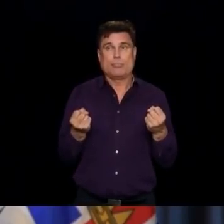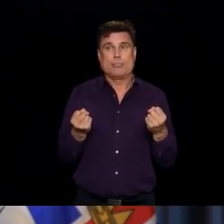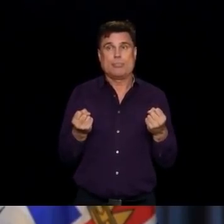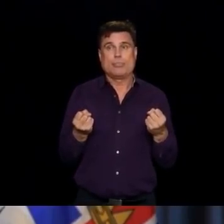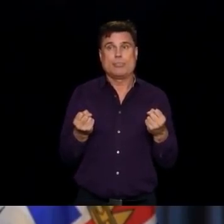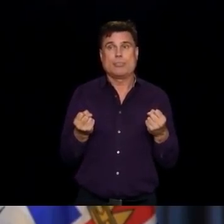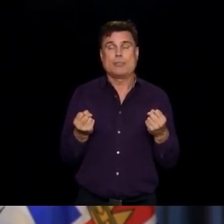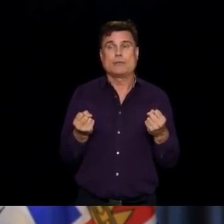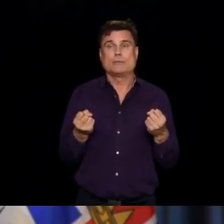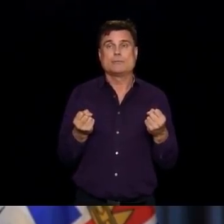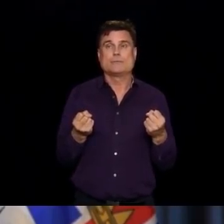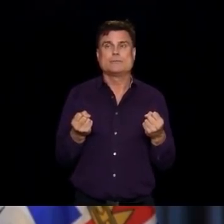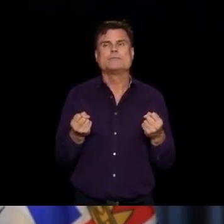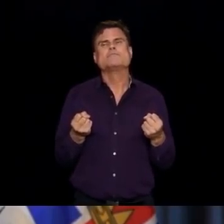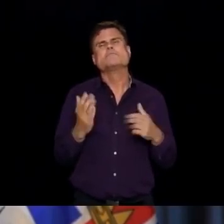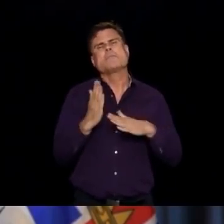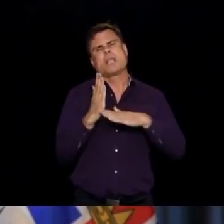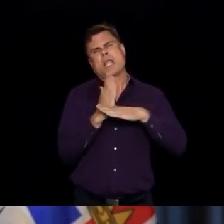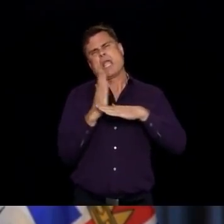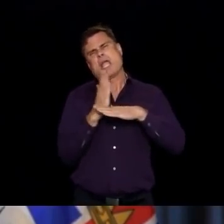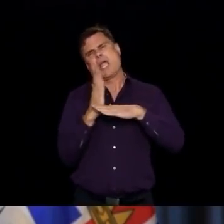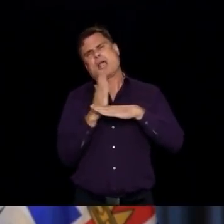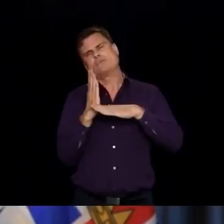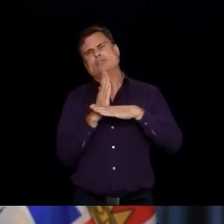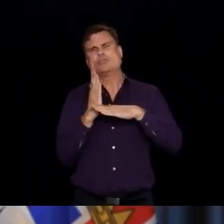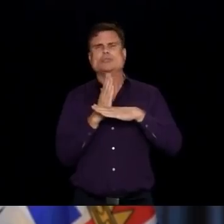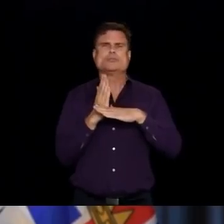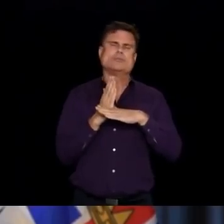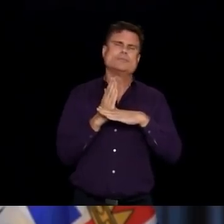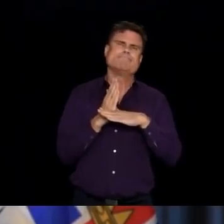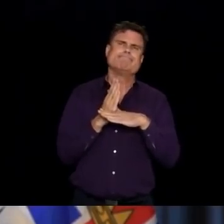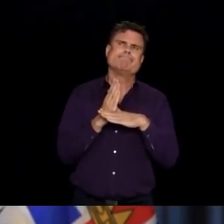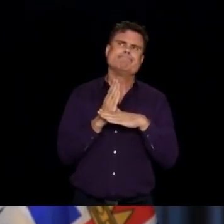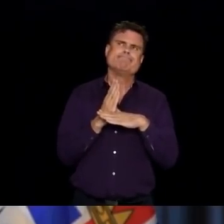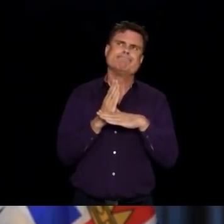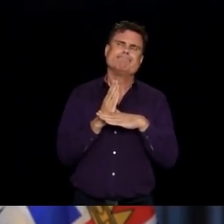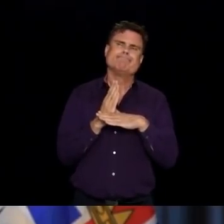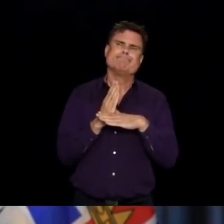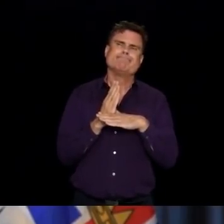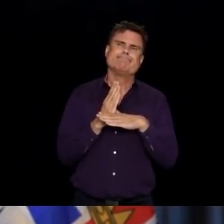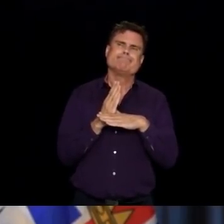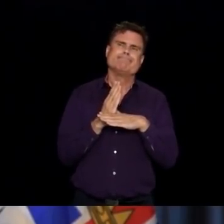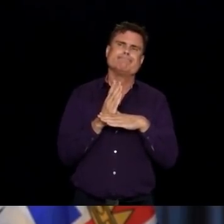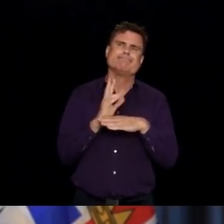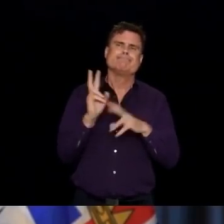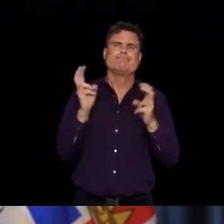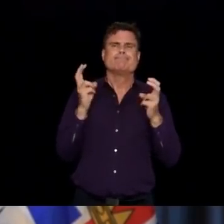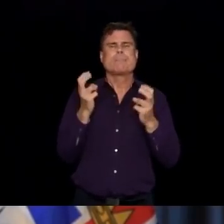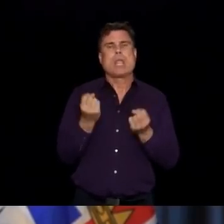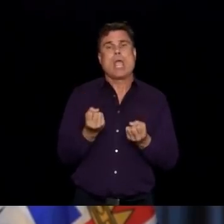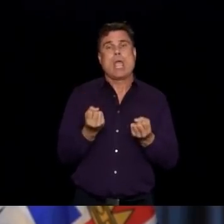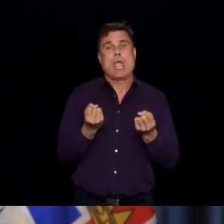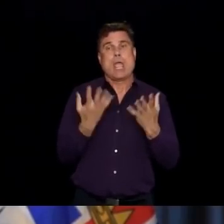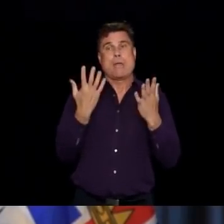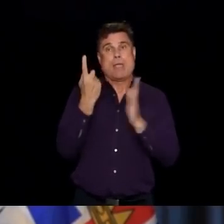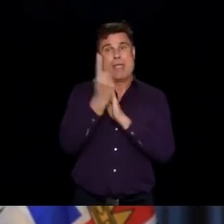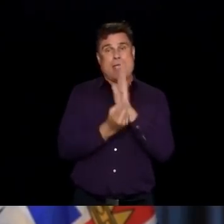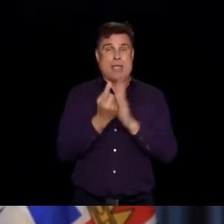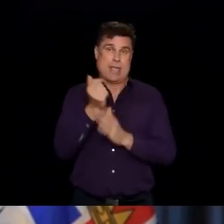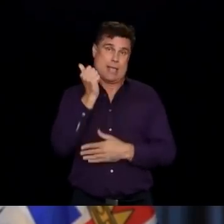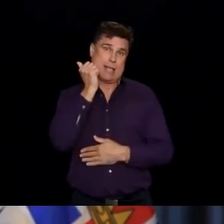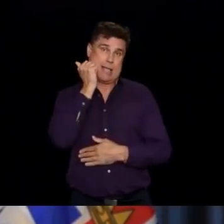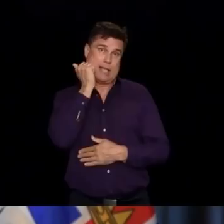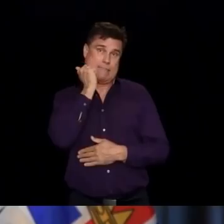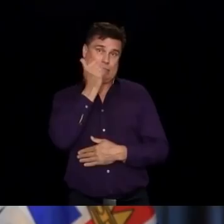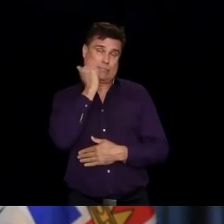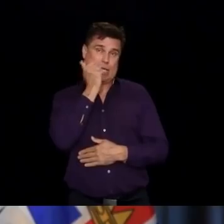hours per resident day. And that number on average was dramatically below that on average in British Columbia. There